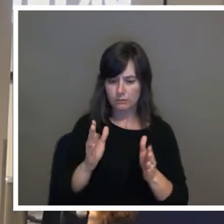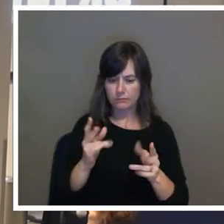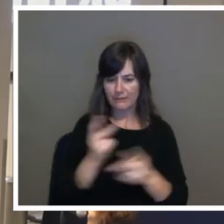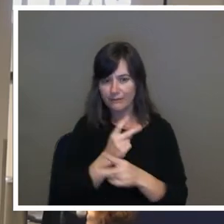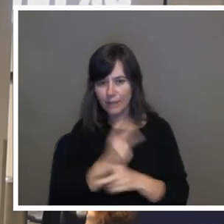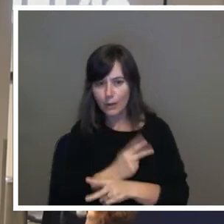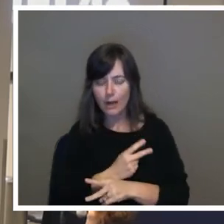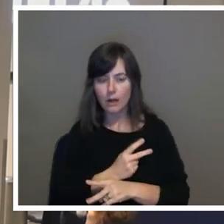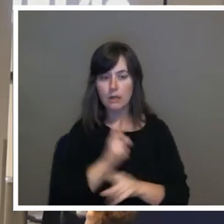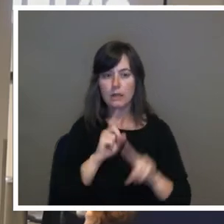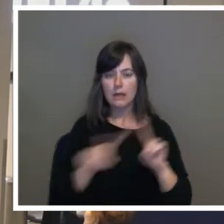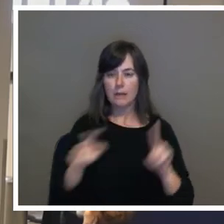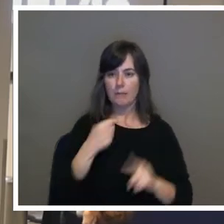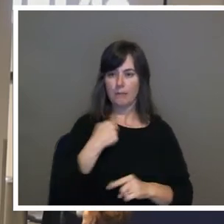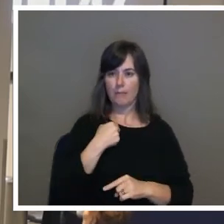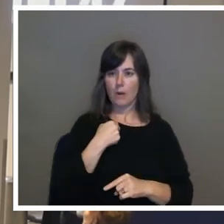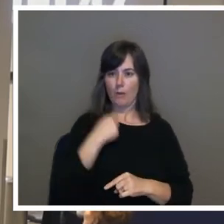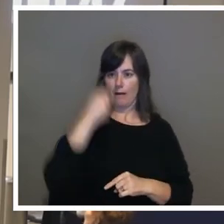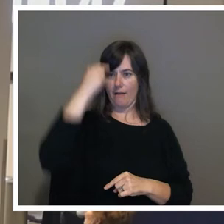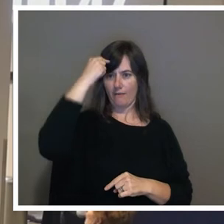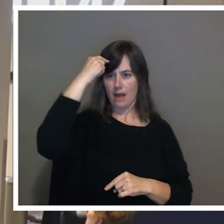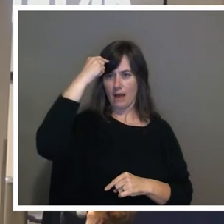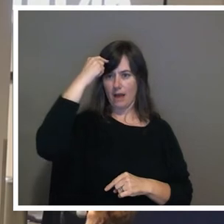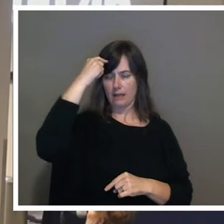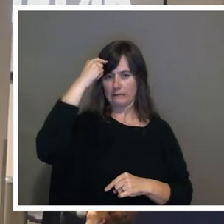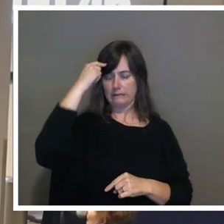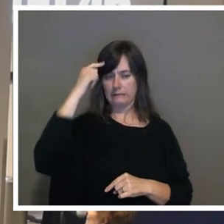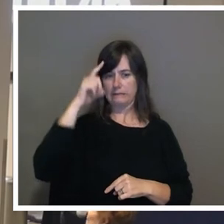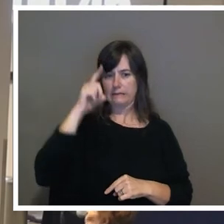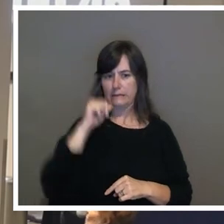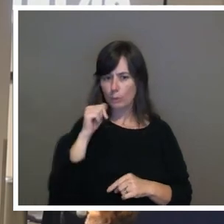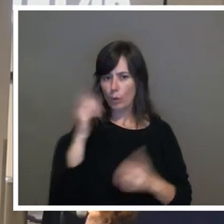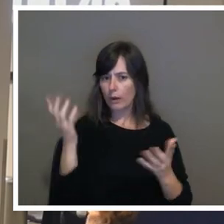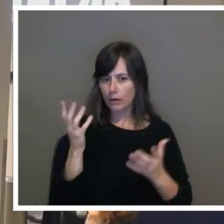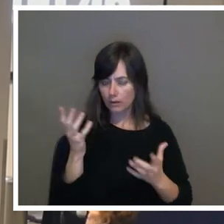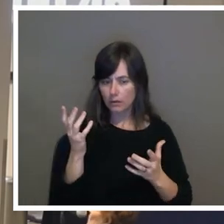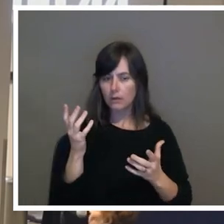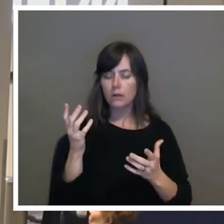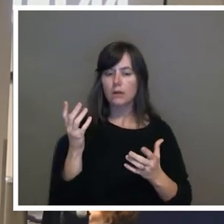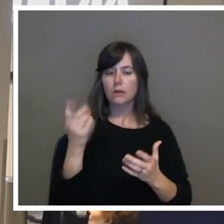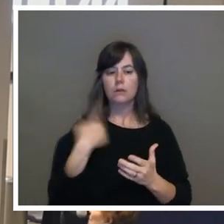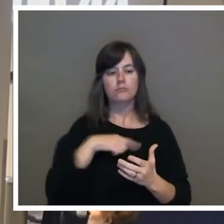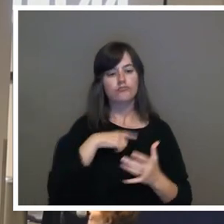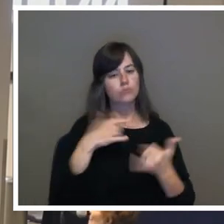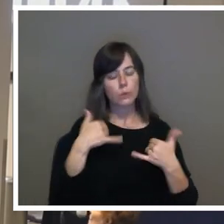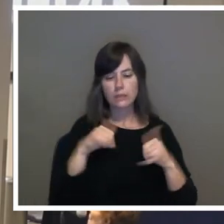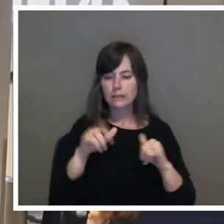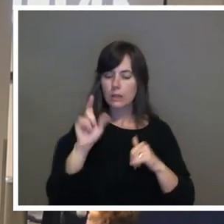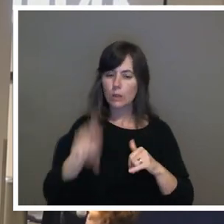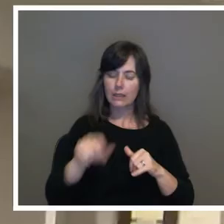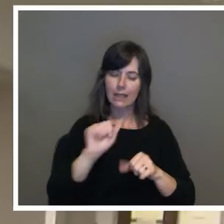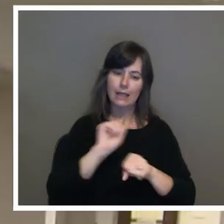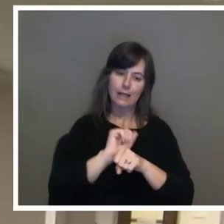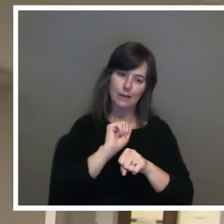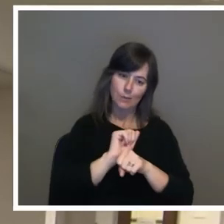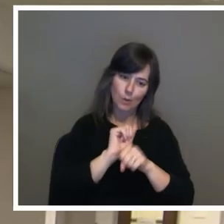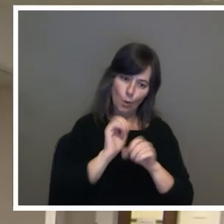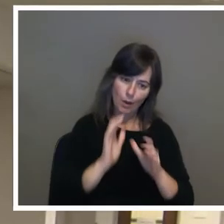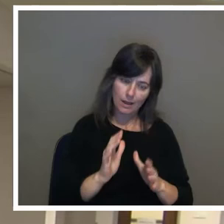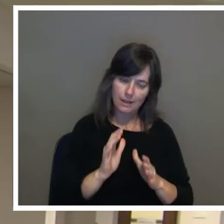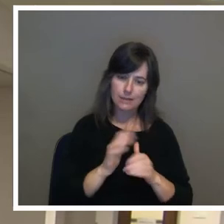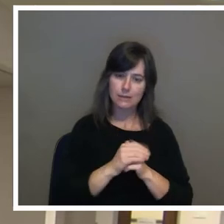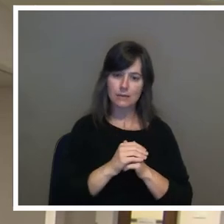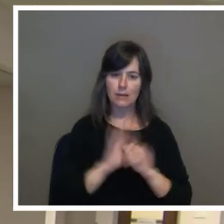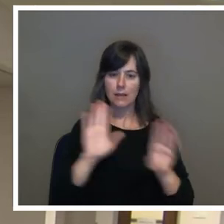what I find disappointing is the fact that we still need employees. And let me give you